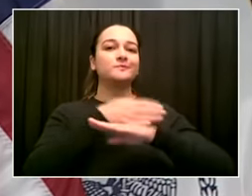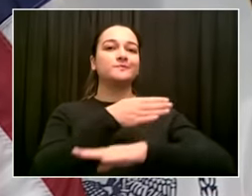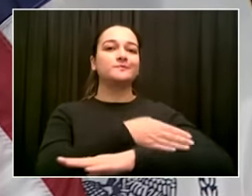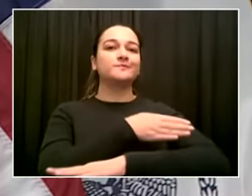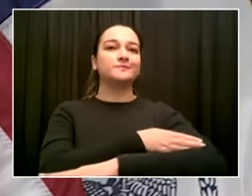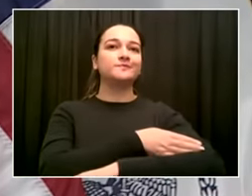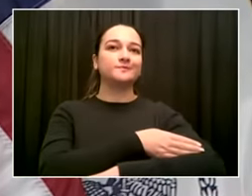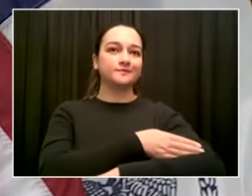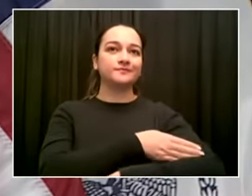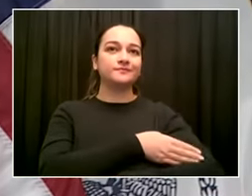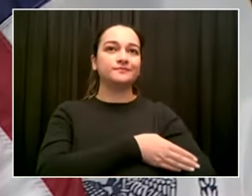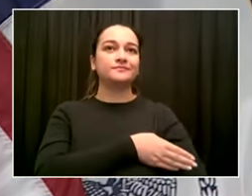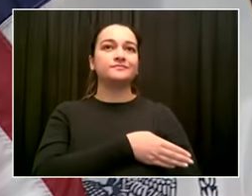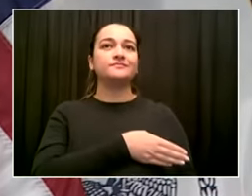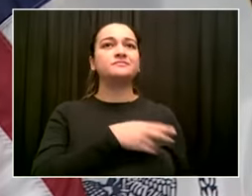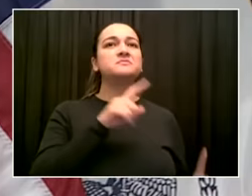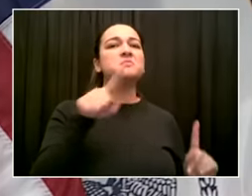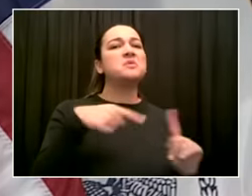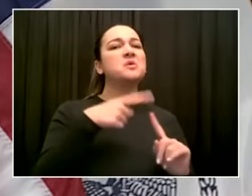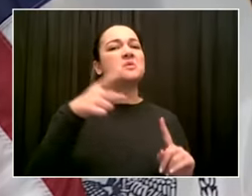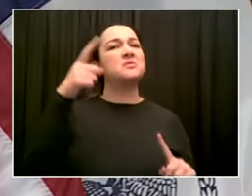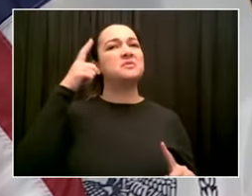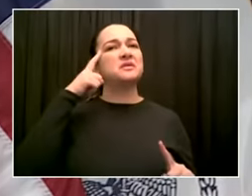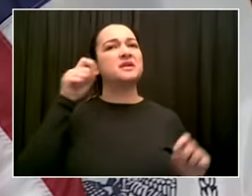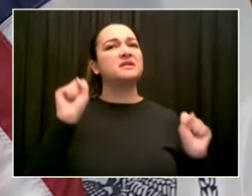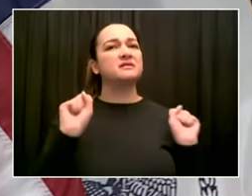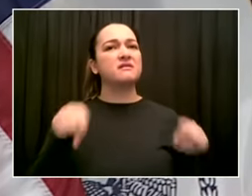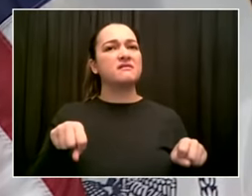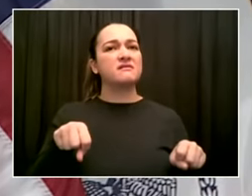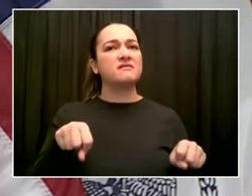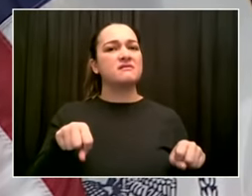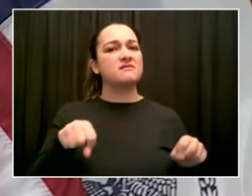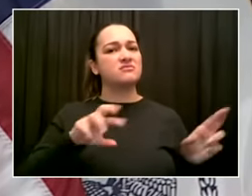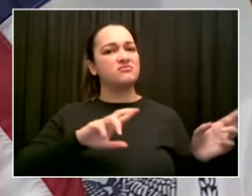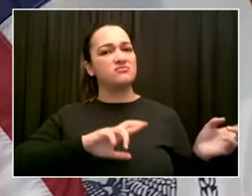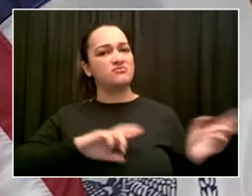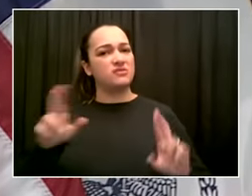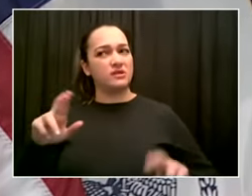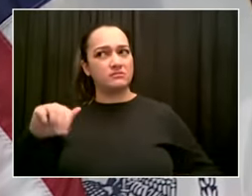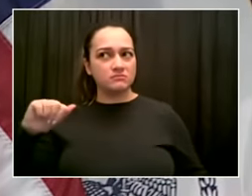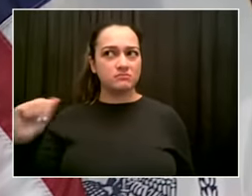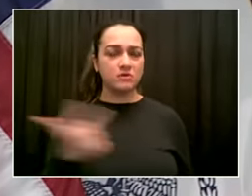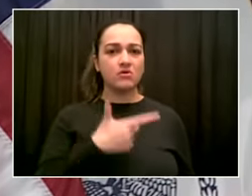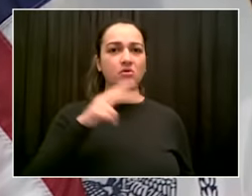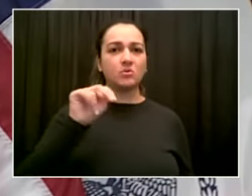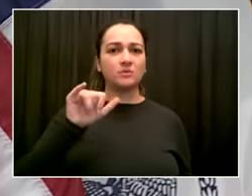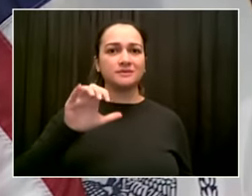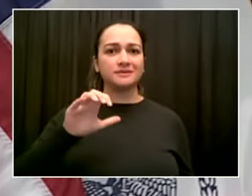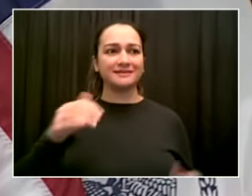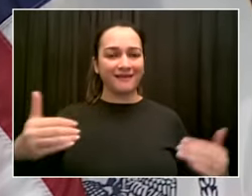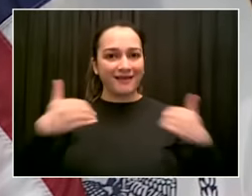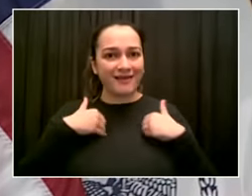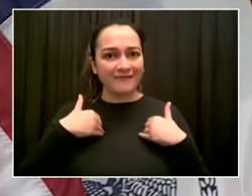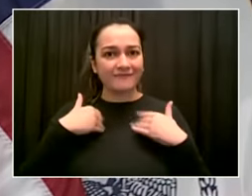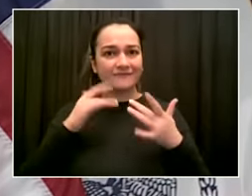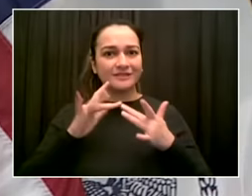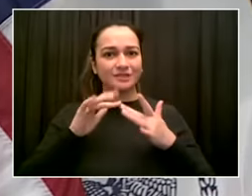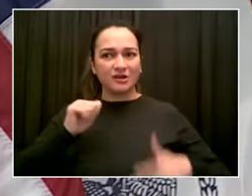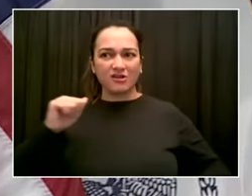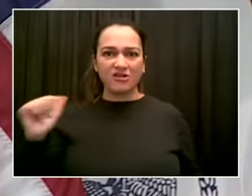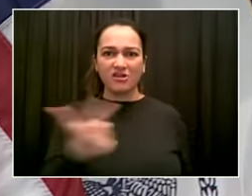City to have access to high-speed broadband internet? And can that happen before your term ends?